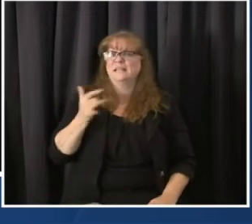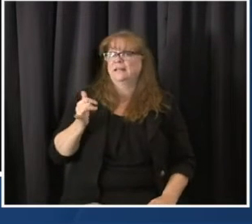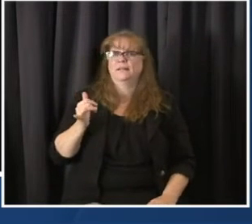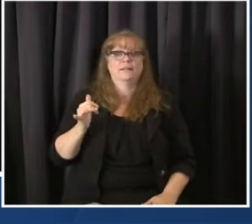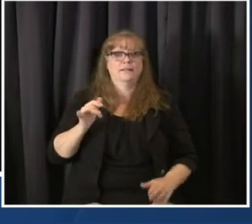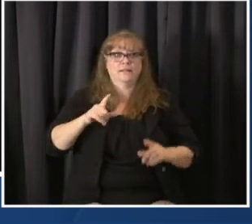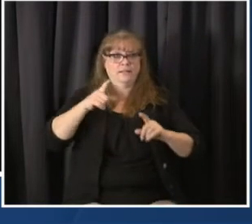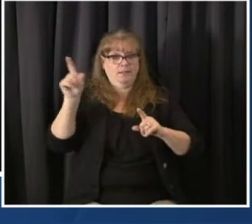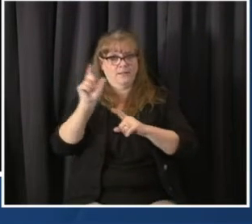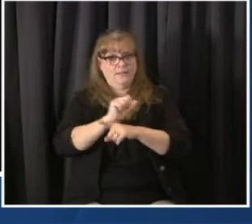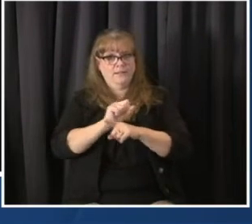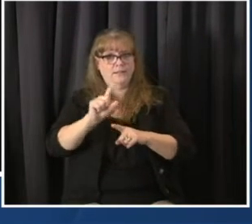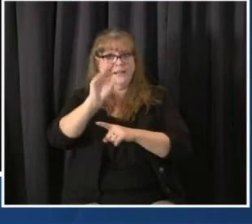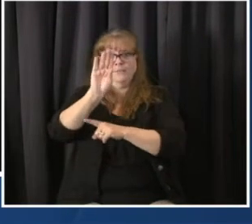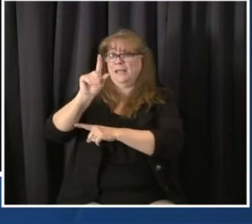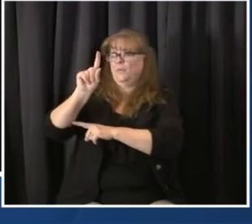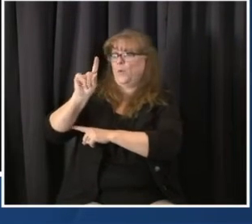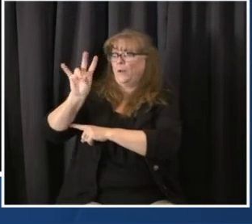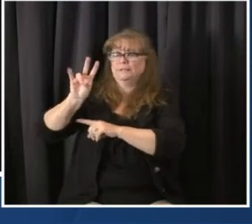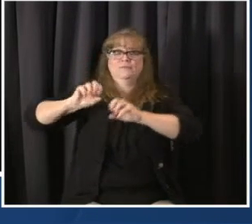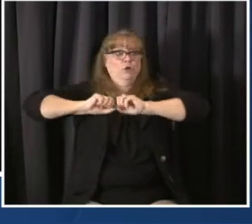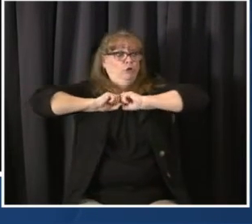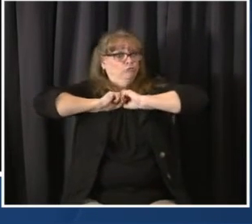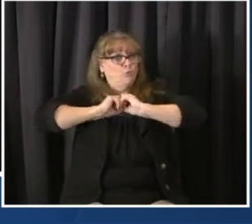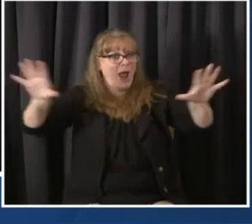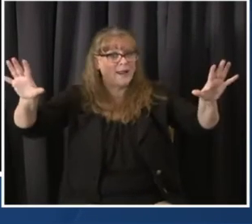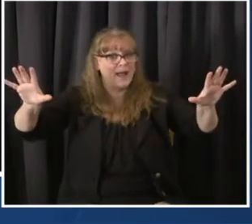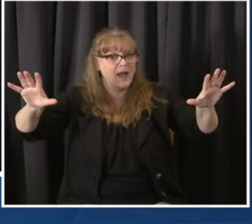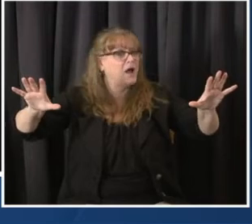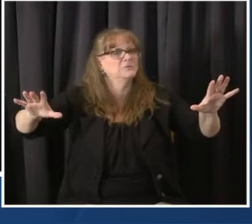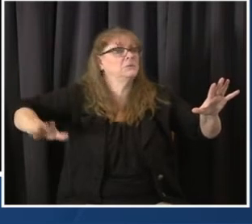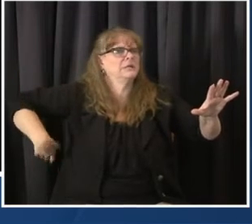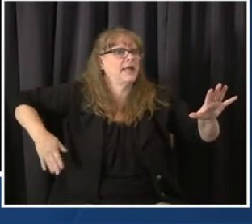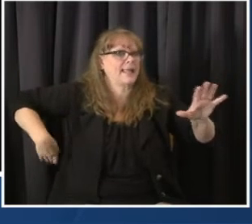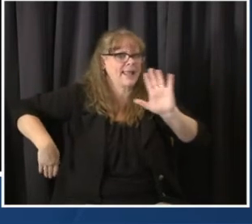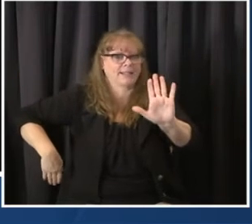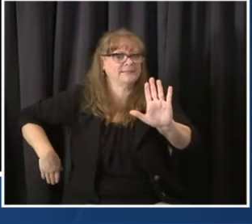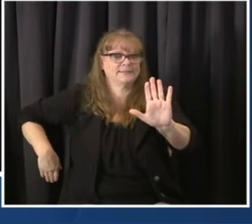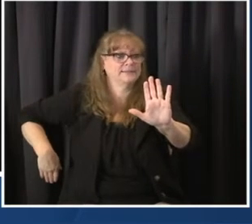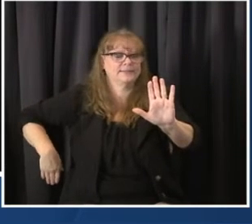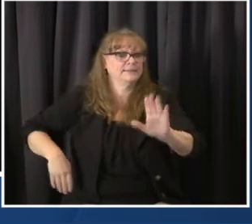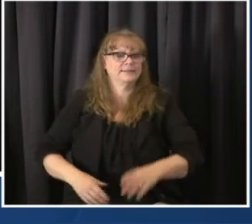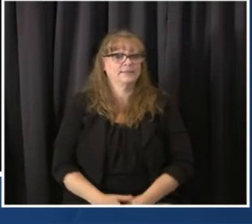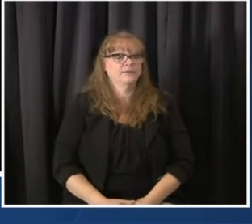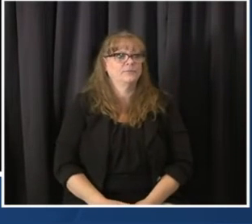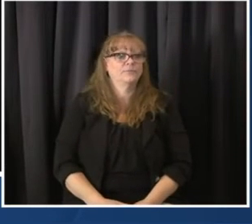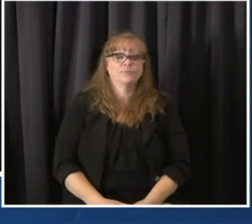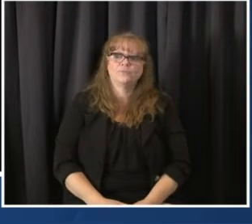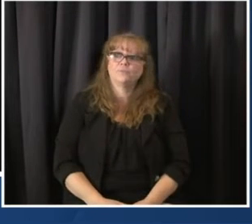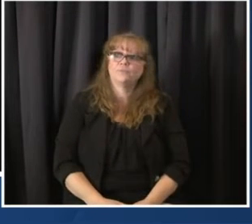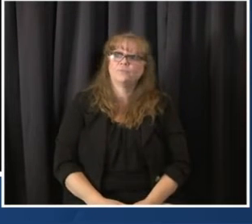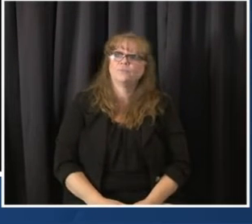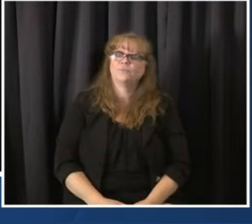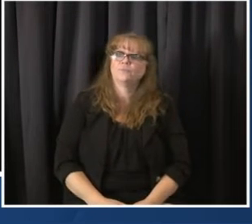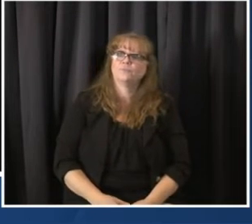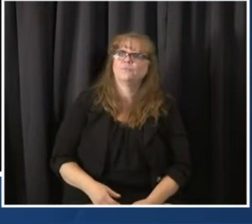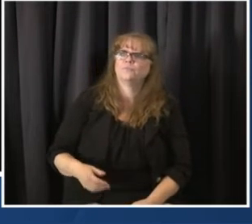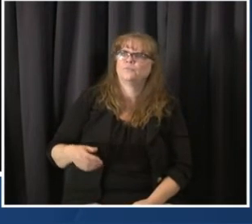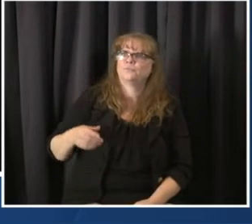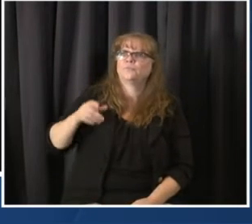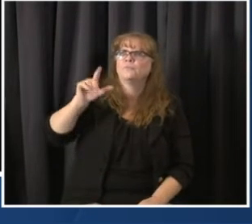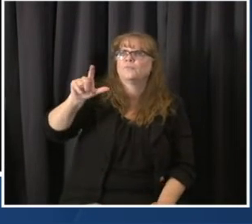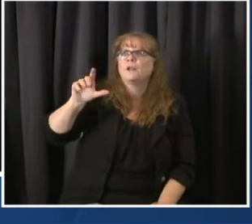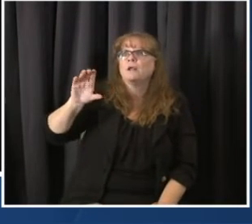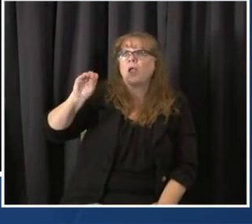Next question. Thanks for taking our questions. John Daly, Colorado Public Radio. Early